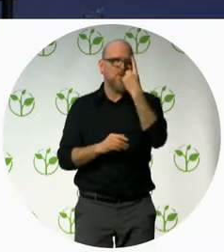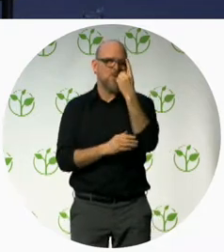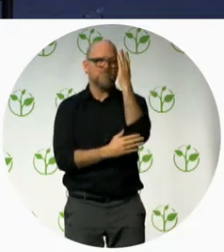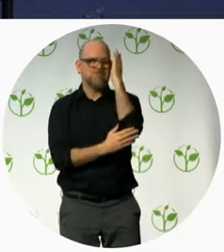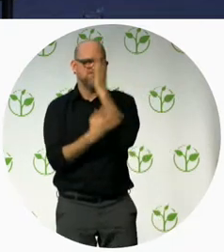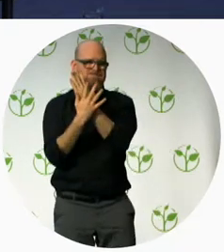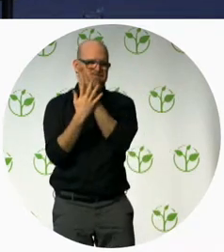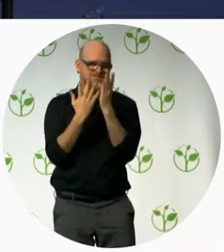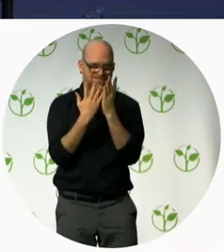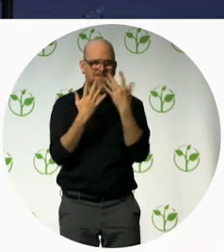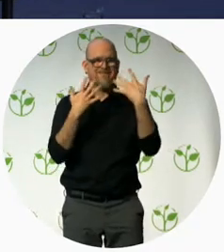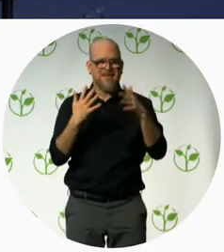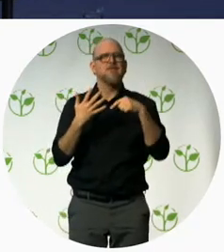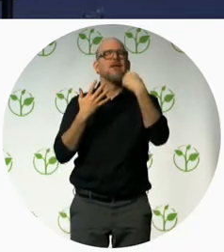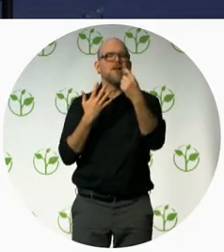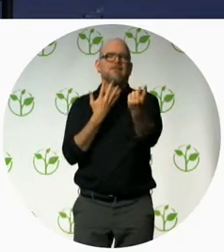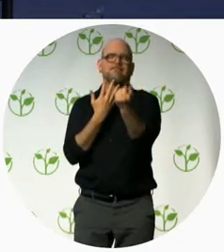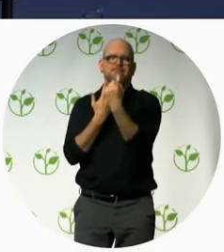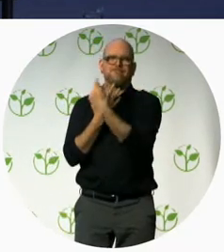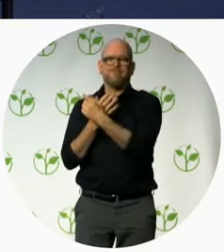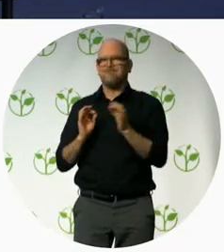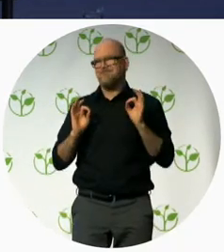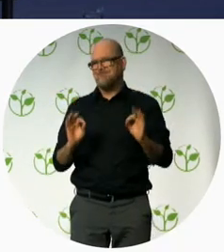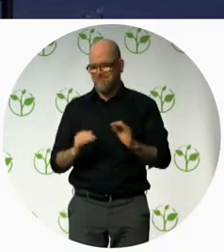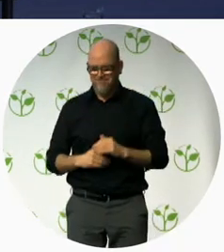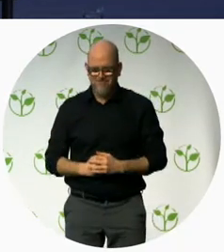could I pass over please to Anna for your